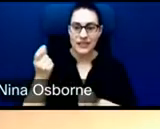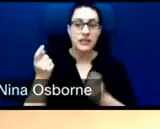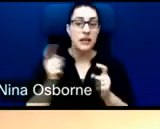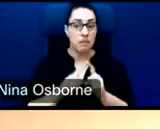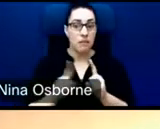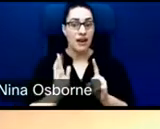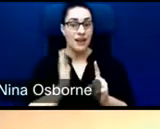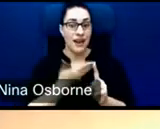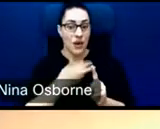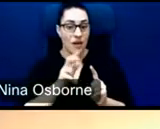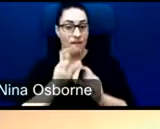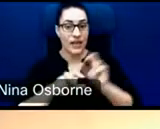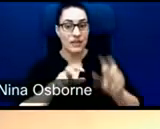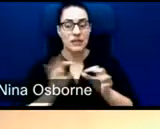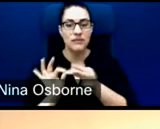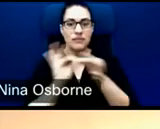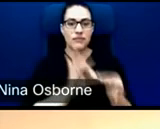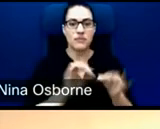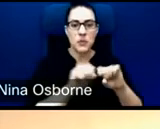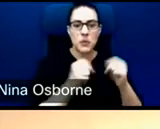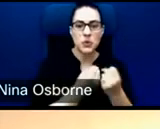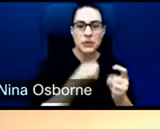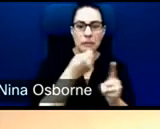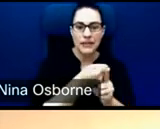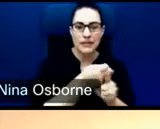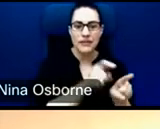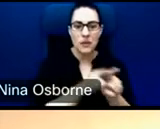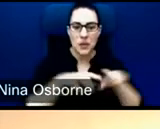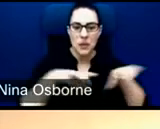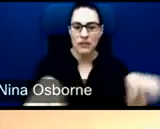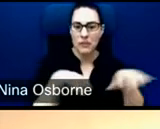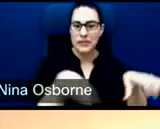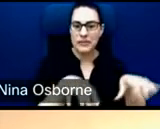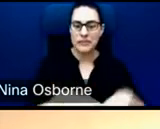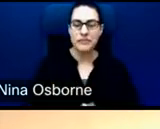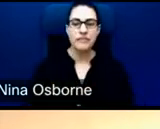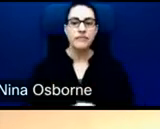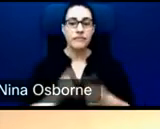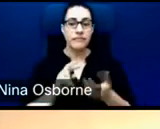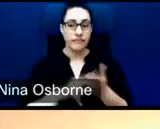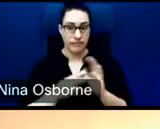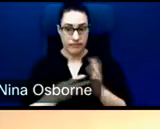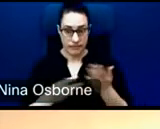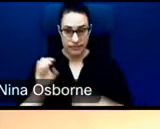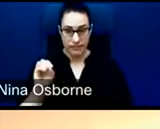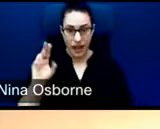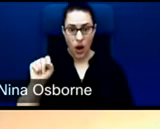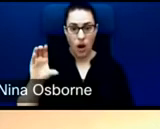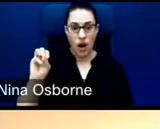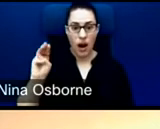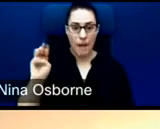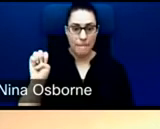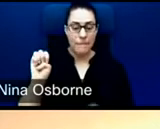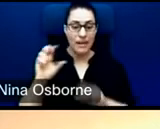directly tied to social impact performance. So we are getting repaid from the outcome funders based on their ability